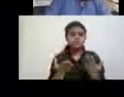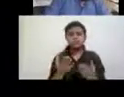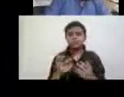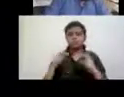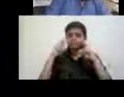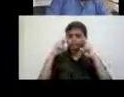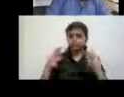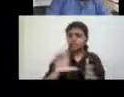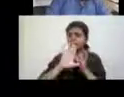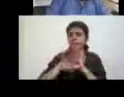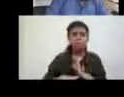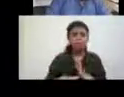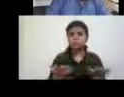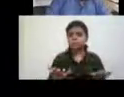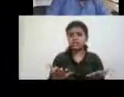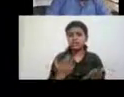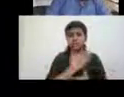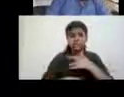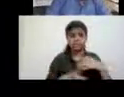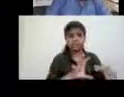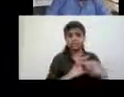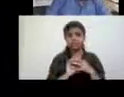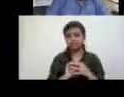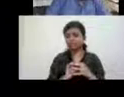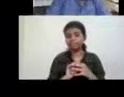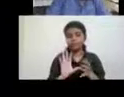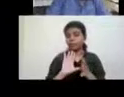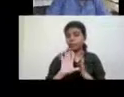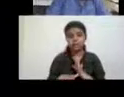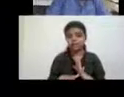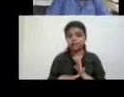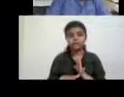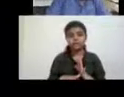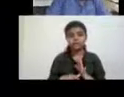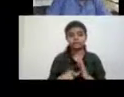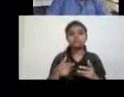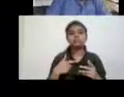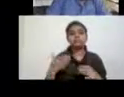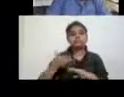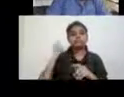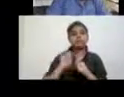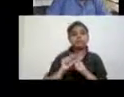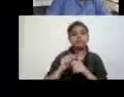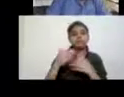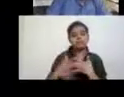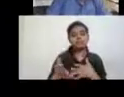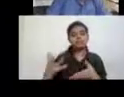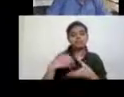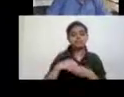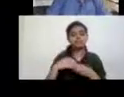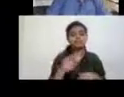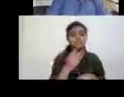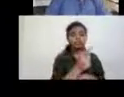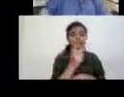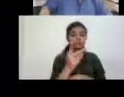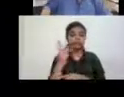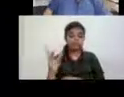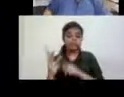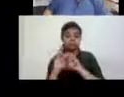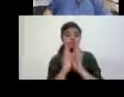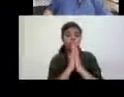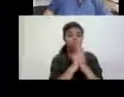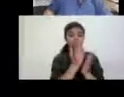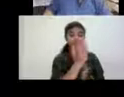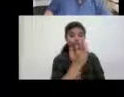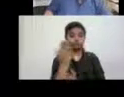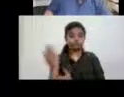disability itself. And that was part of the work that we did. These are three books that came out roughly around the same